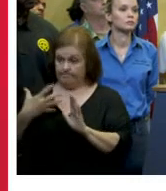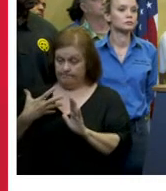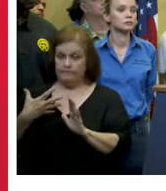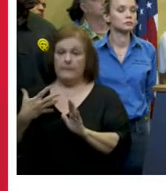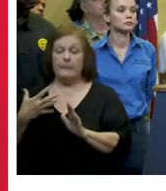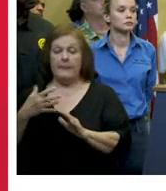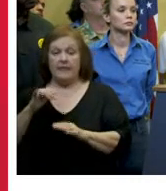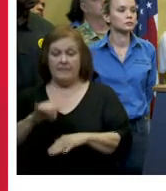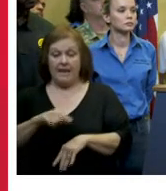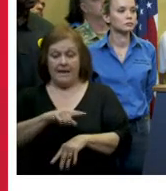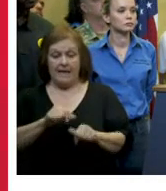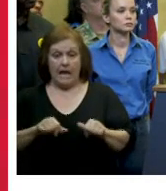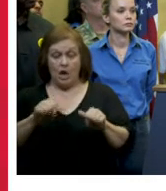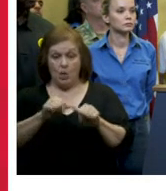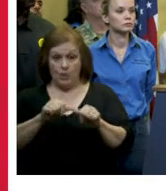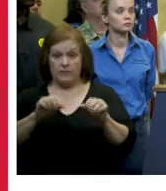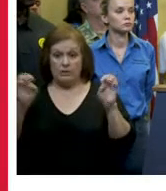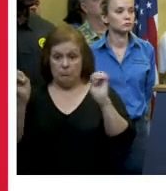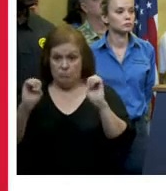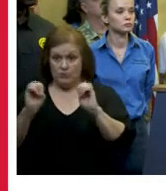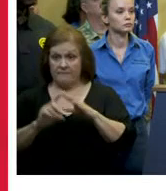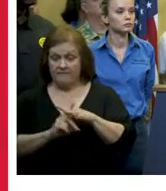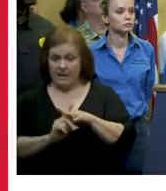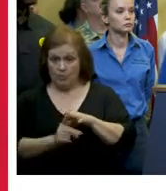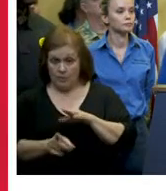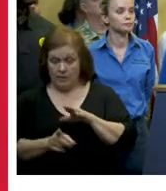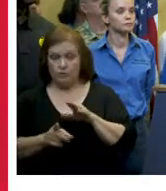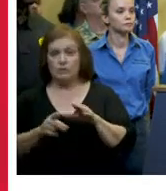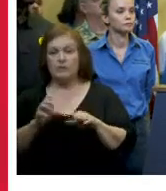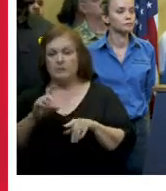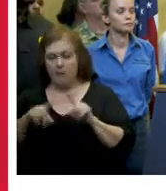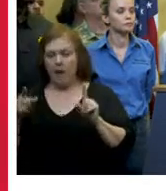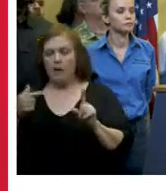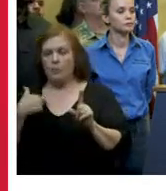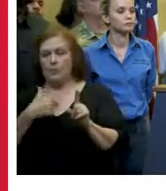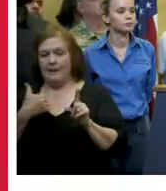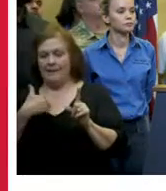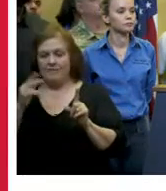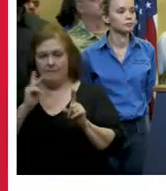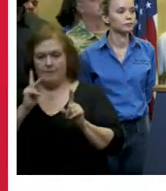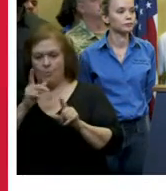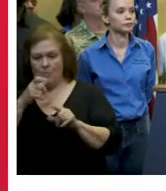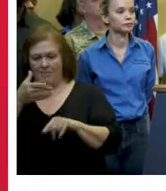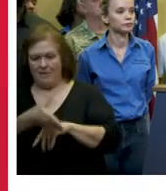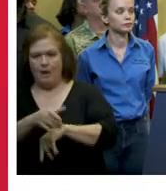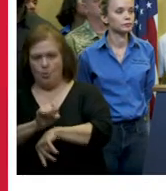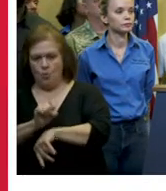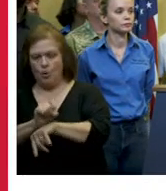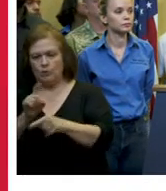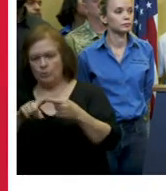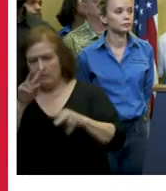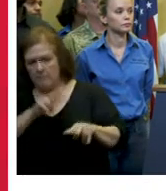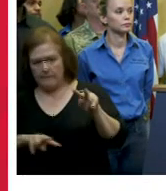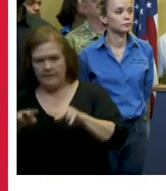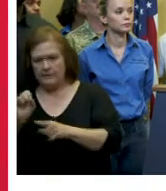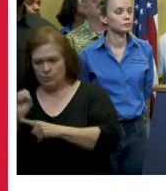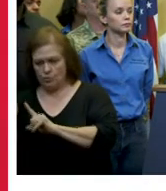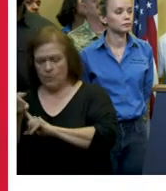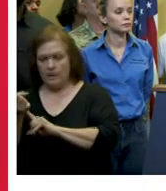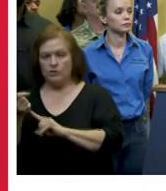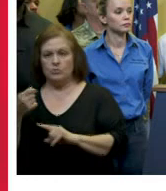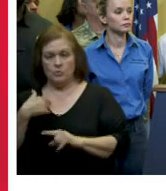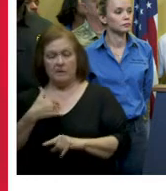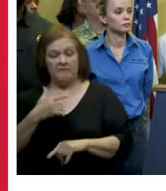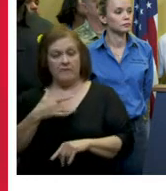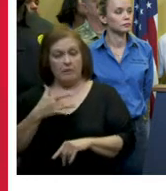ramp at that location as well but we have people on site monitoring as we speak right now we're very confident in the